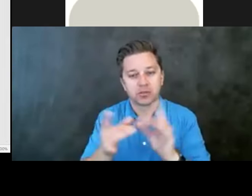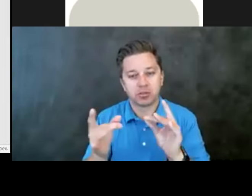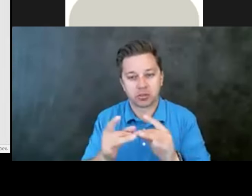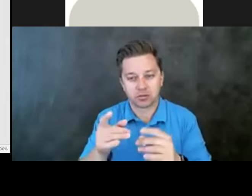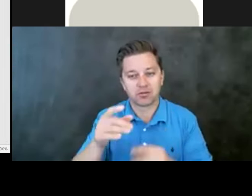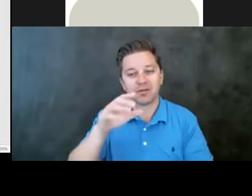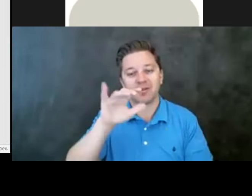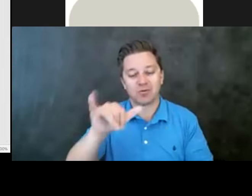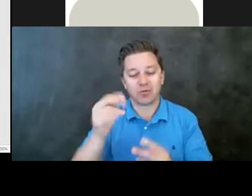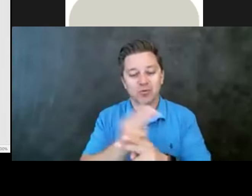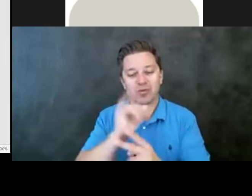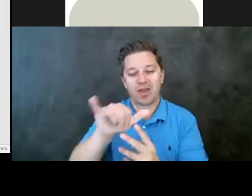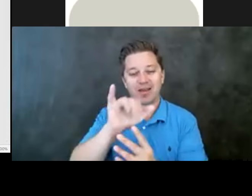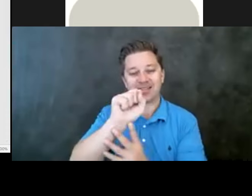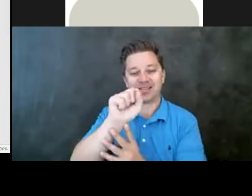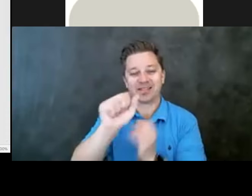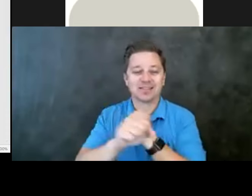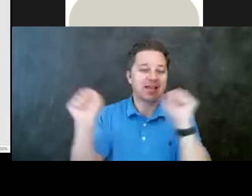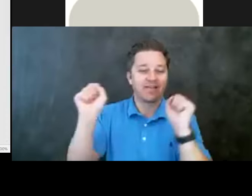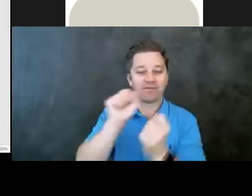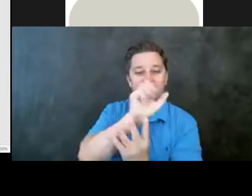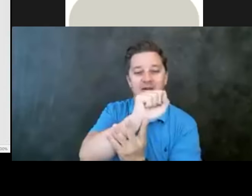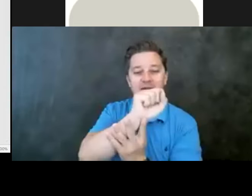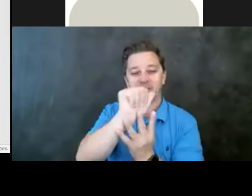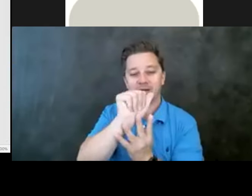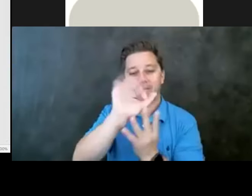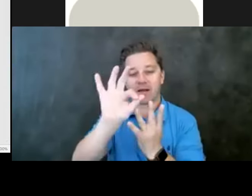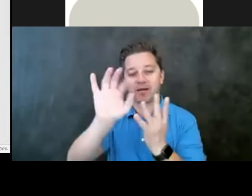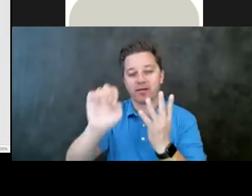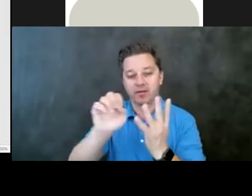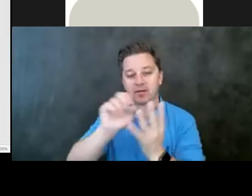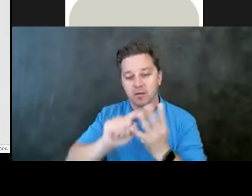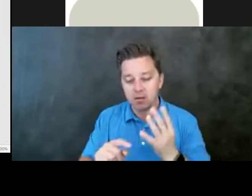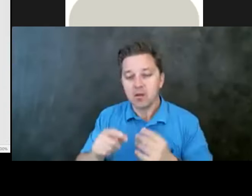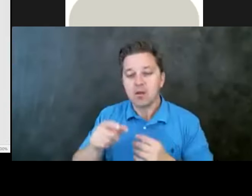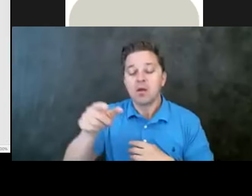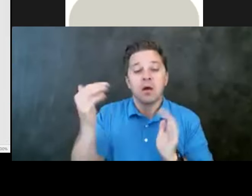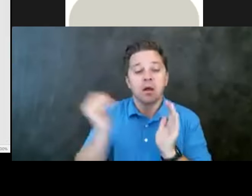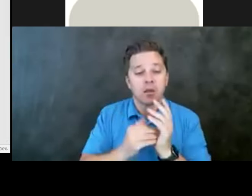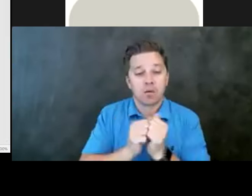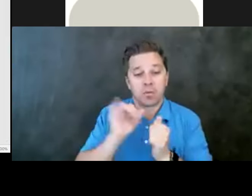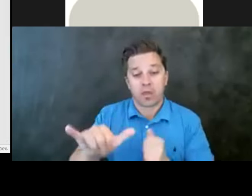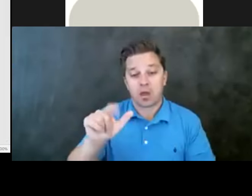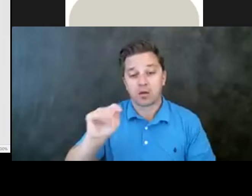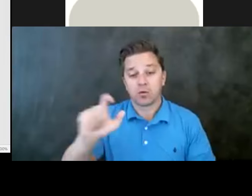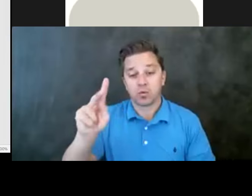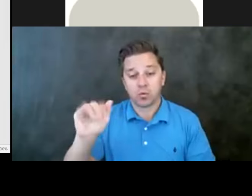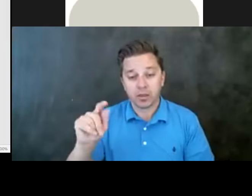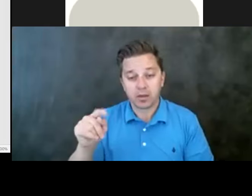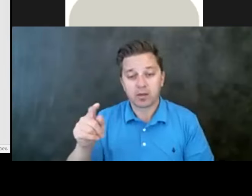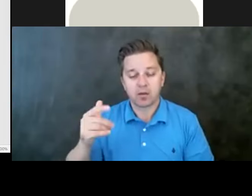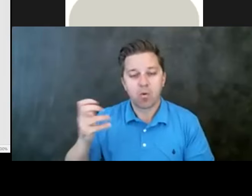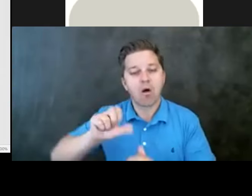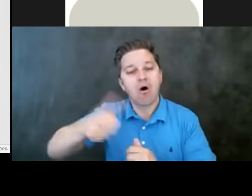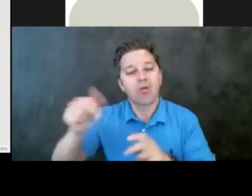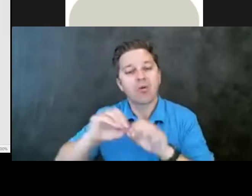acronym that we want to be putting out there. Um, and again, with this toolkit, we want other organizations